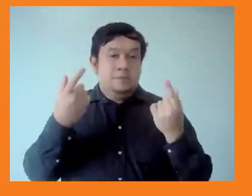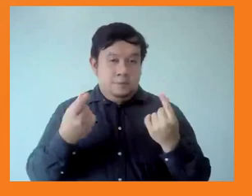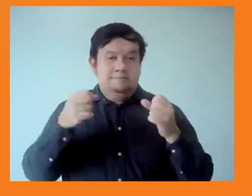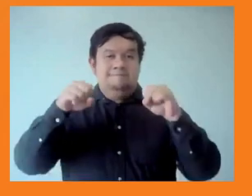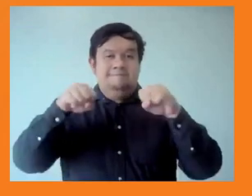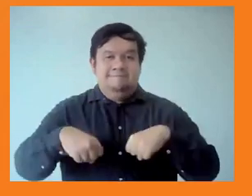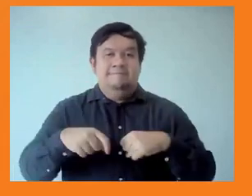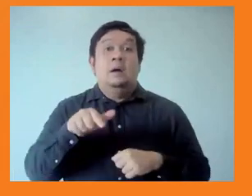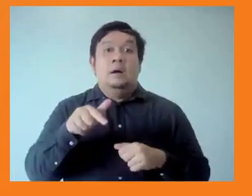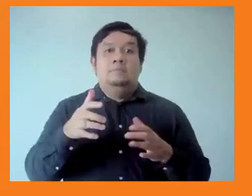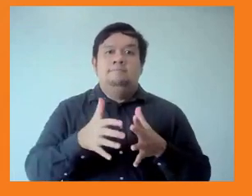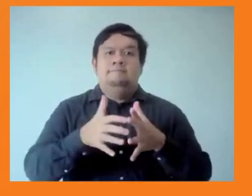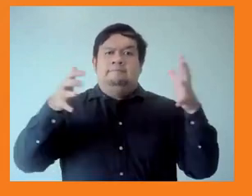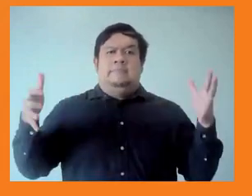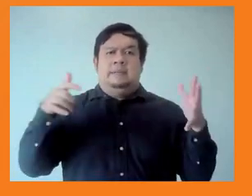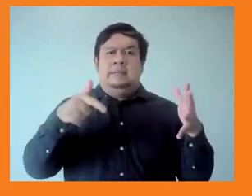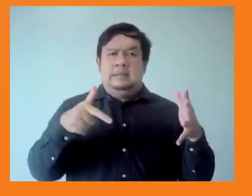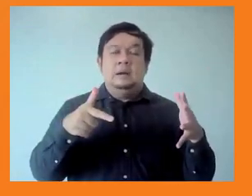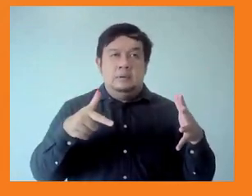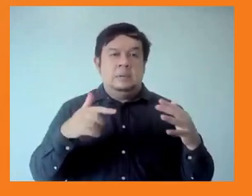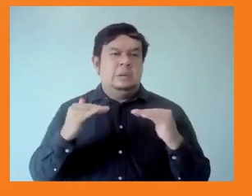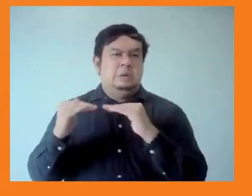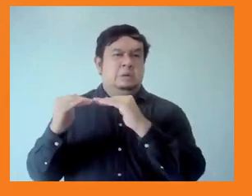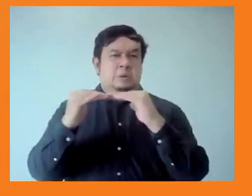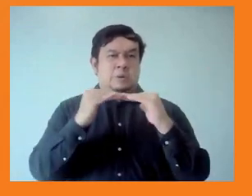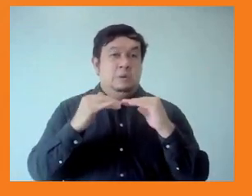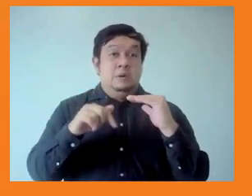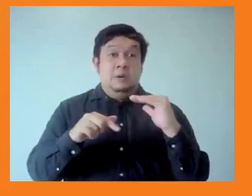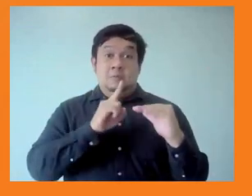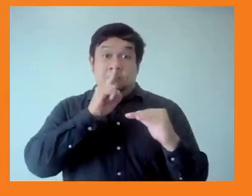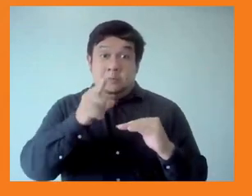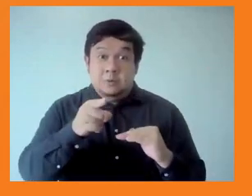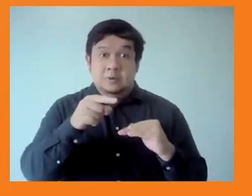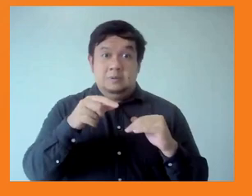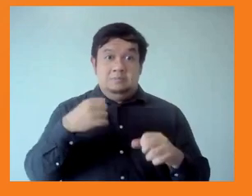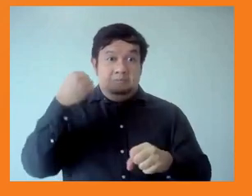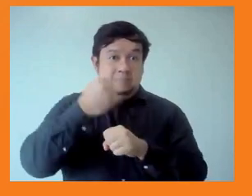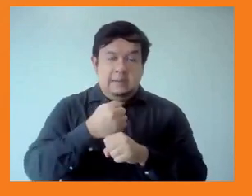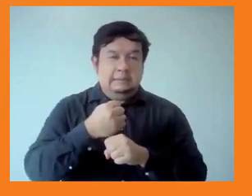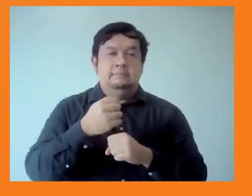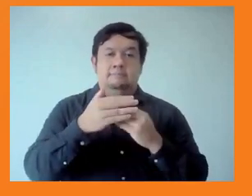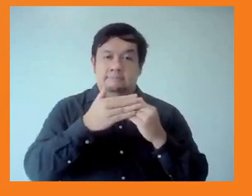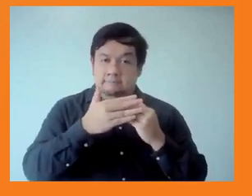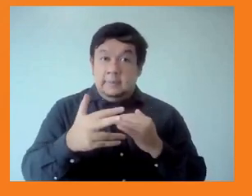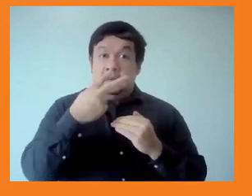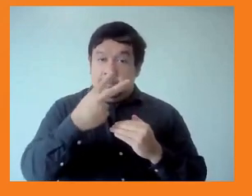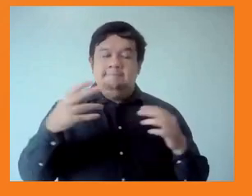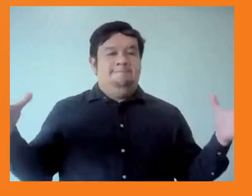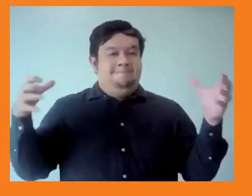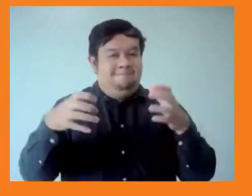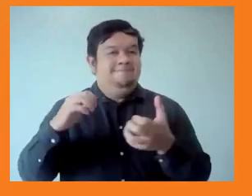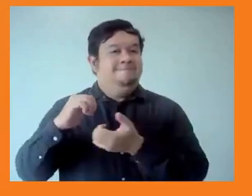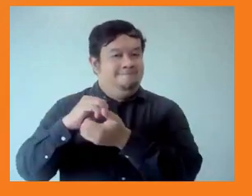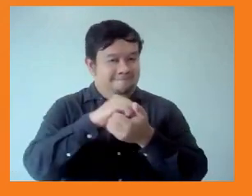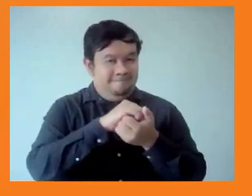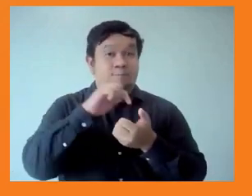practical alternative journey that can be taken by all nations, and never has taken this road being more urgent. On that note,